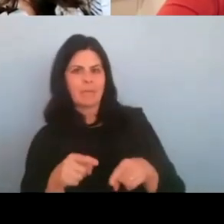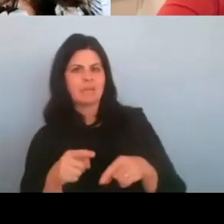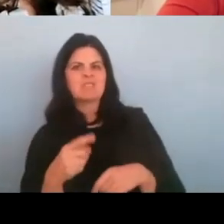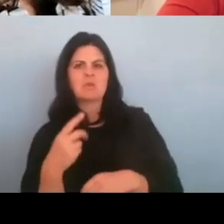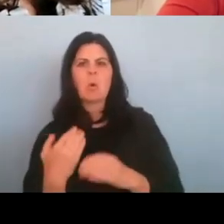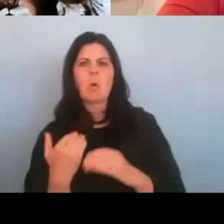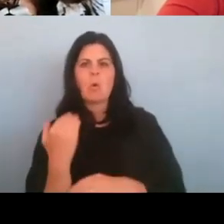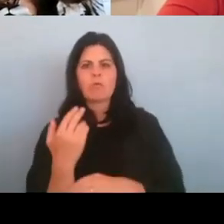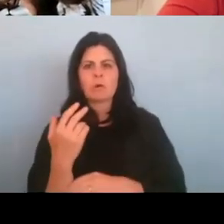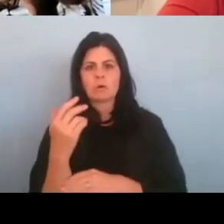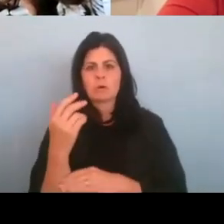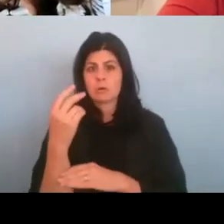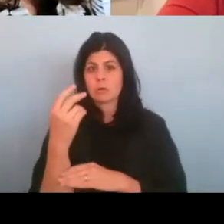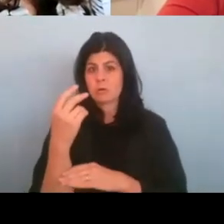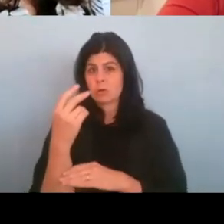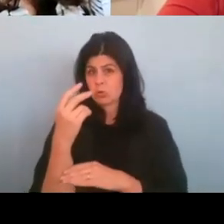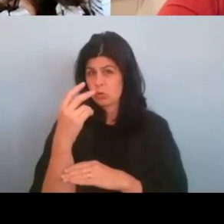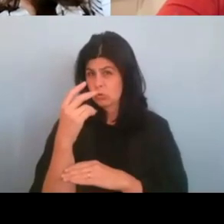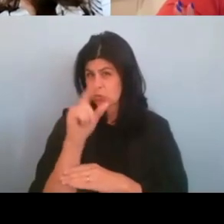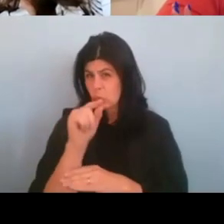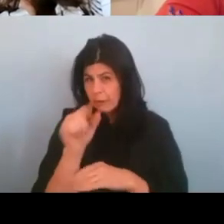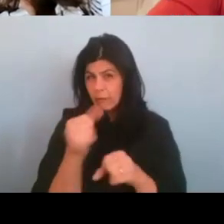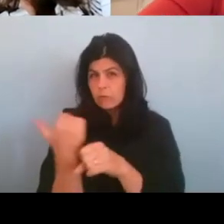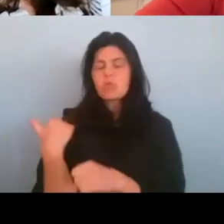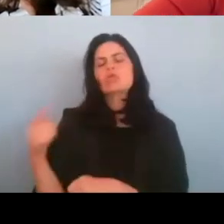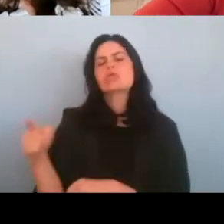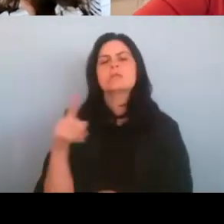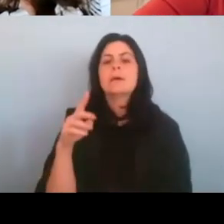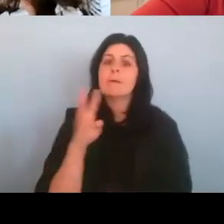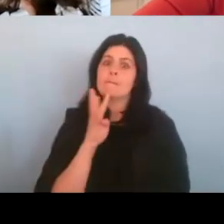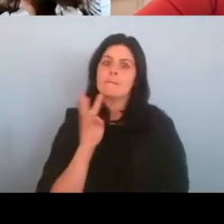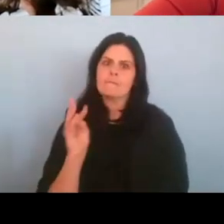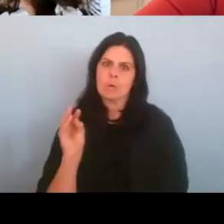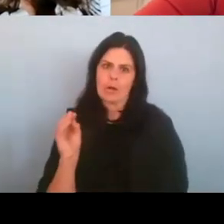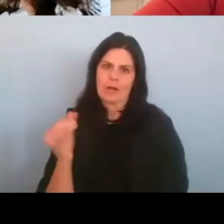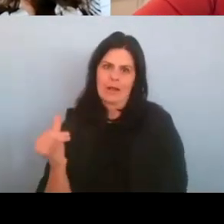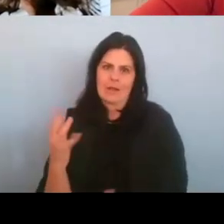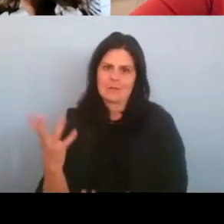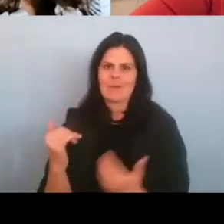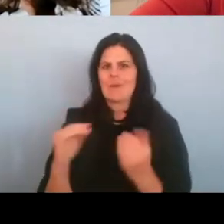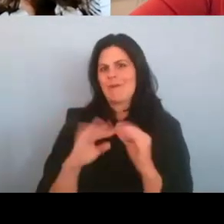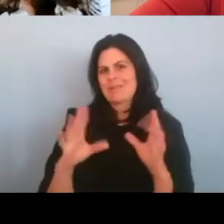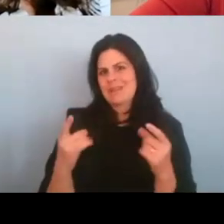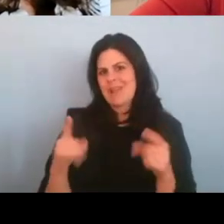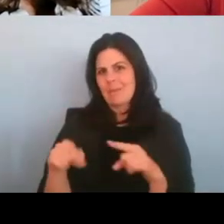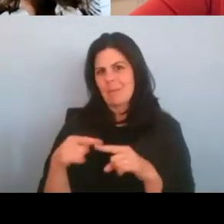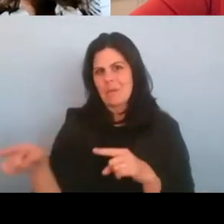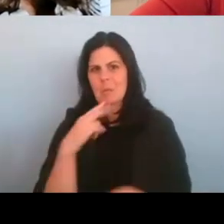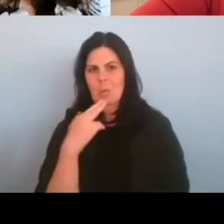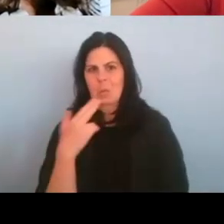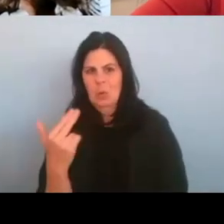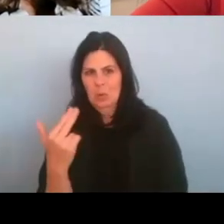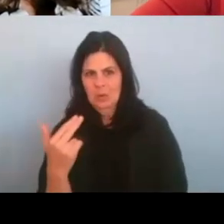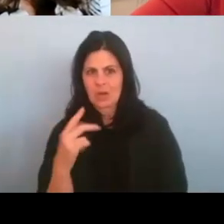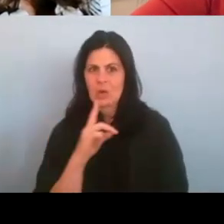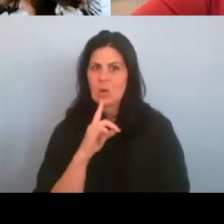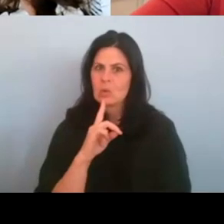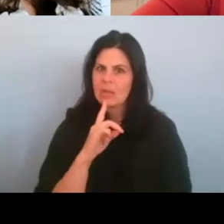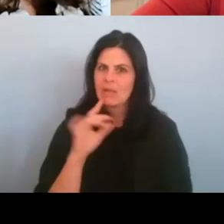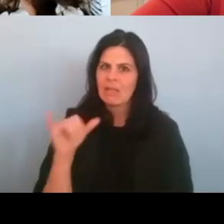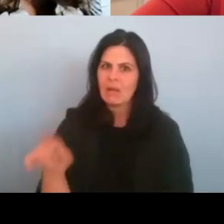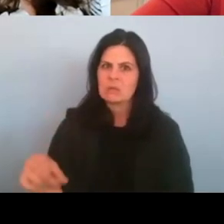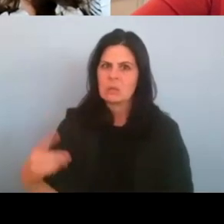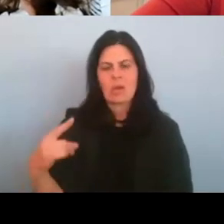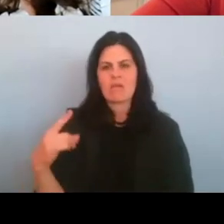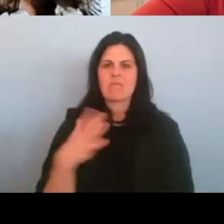you know, my sister's 40 now. So this obviously happened when she was 13. Um, and it was really one of my earliest